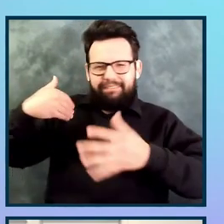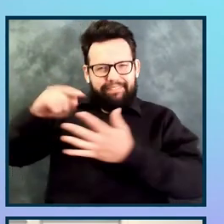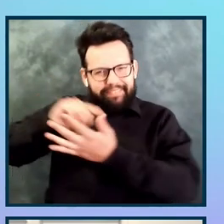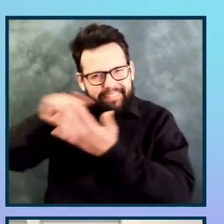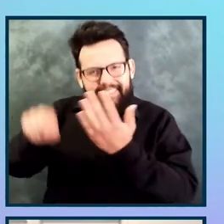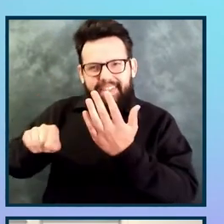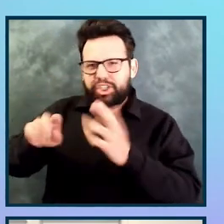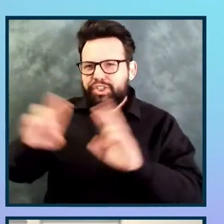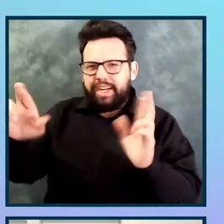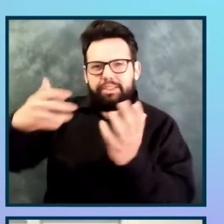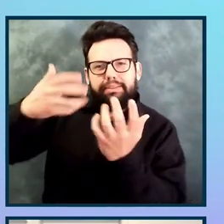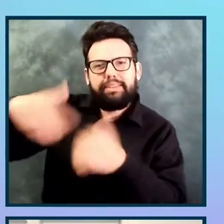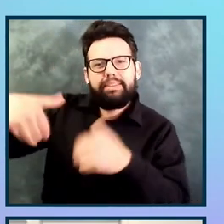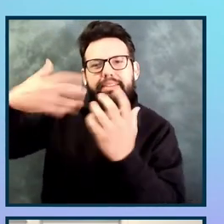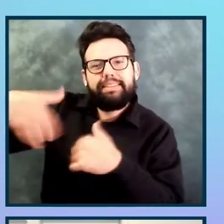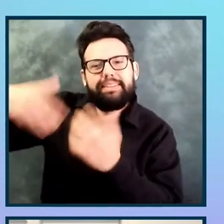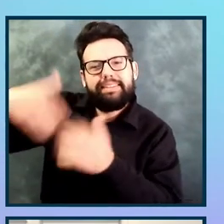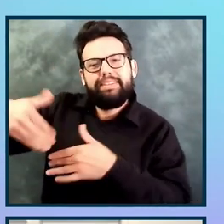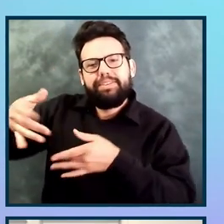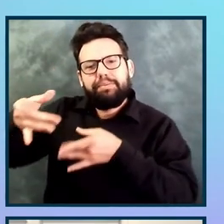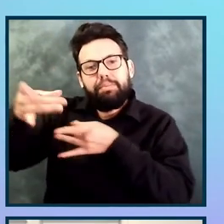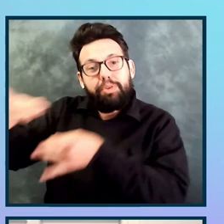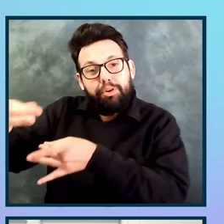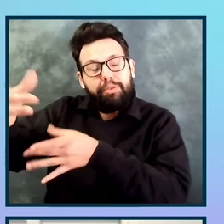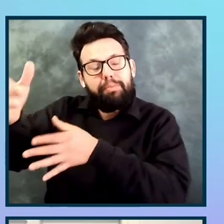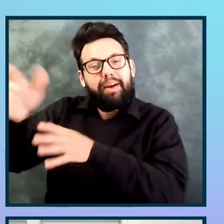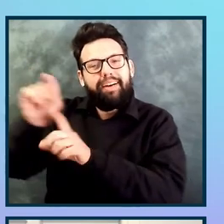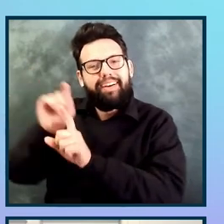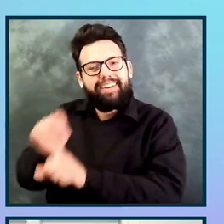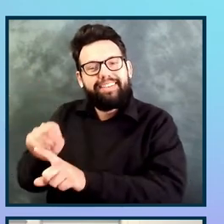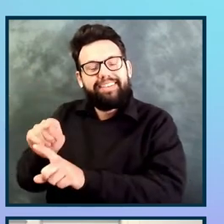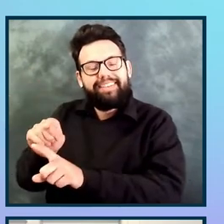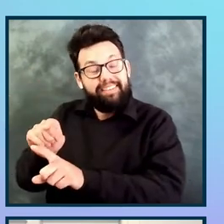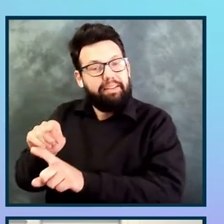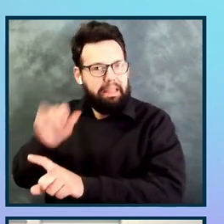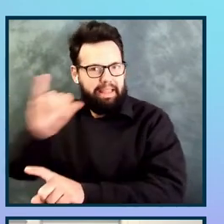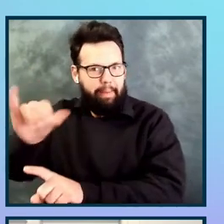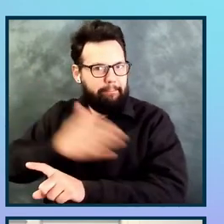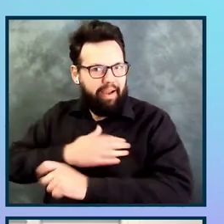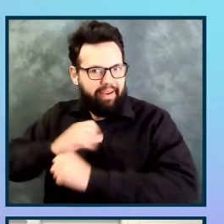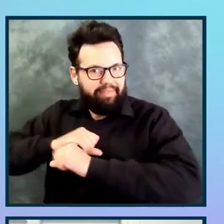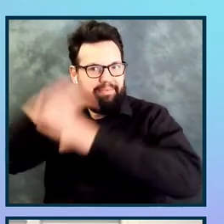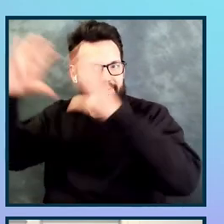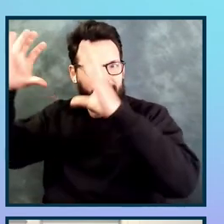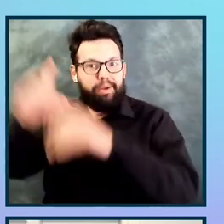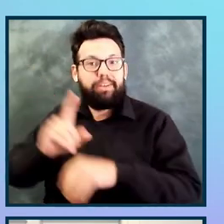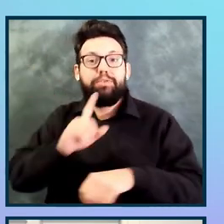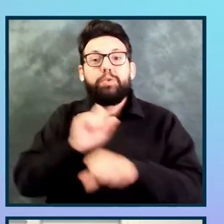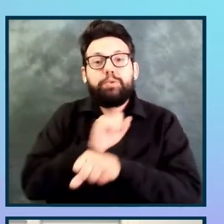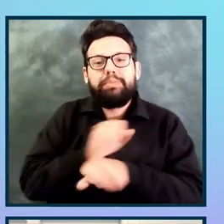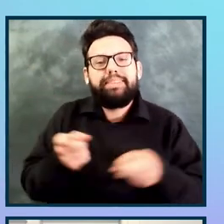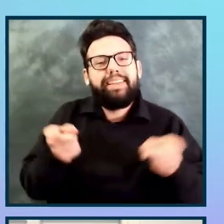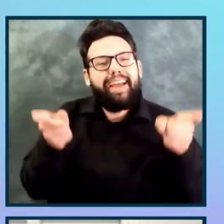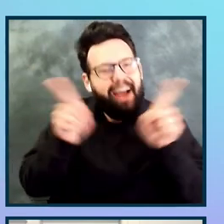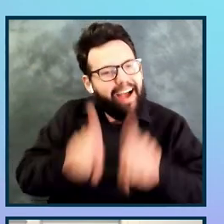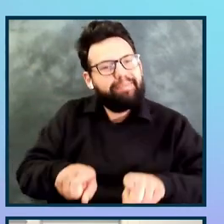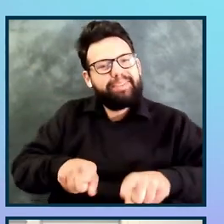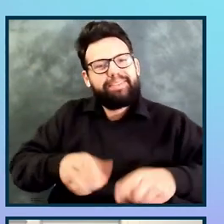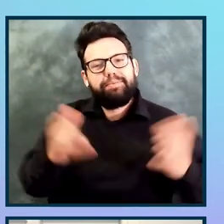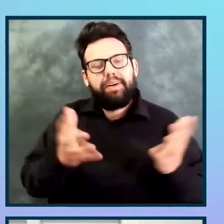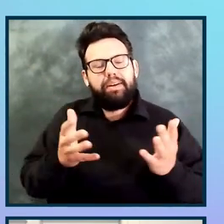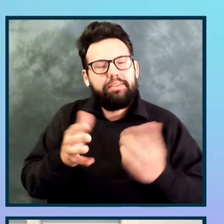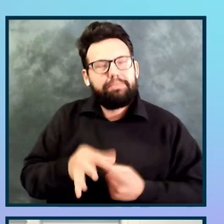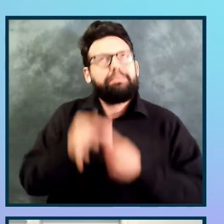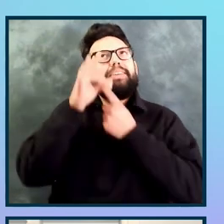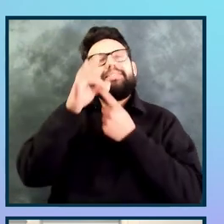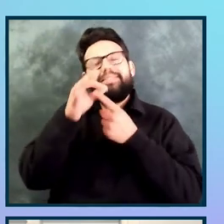with one another. However, the reality of audits and other things like that, and especially within the accessibility